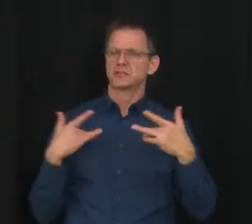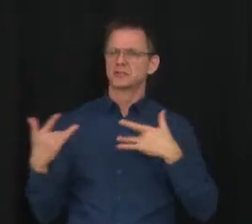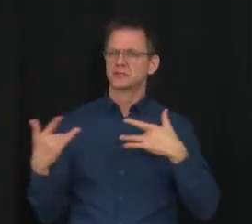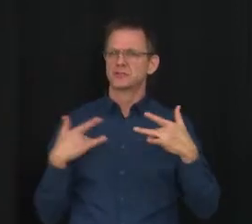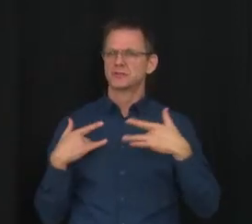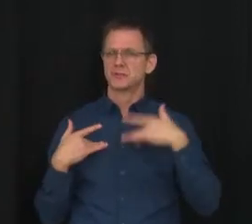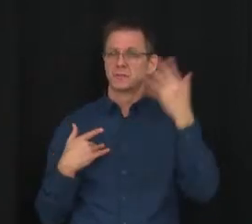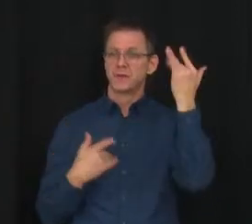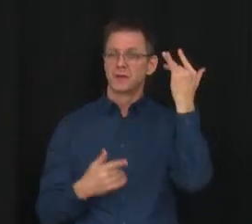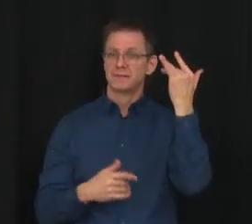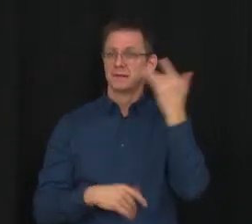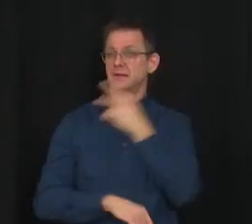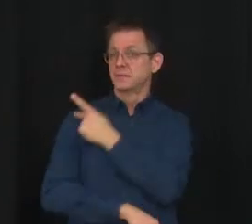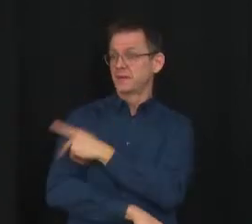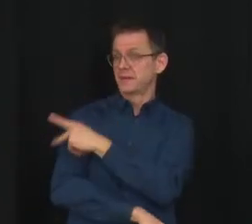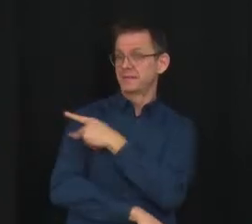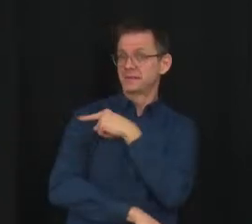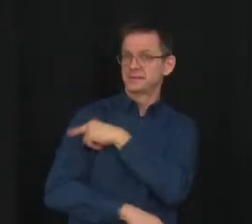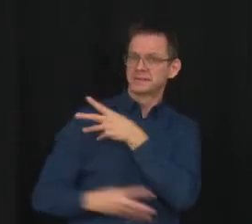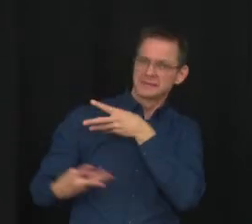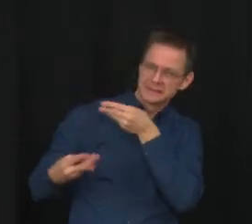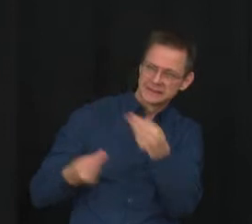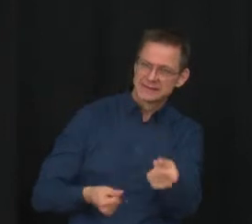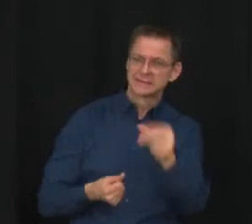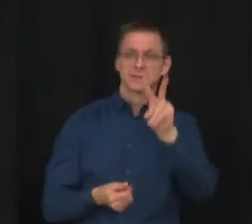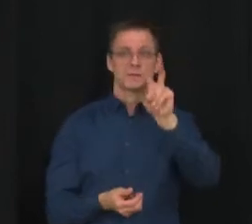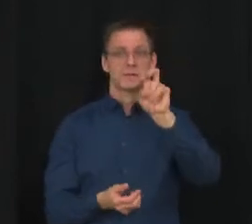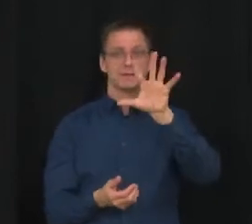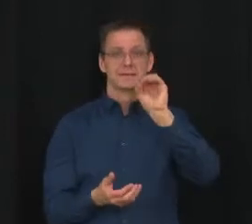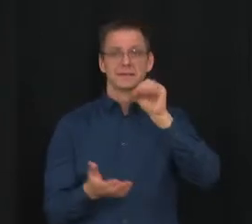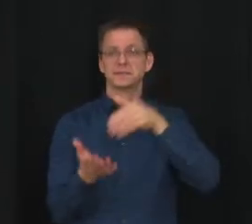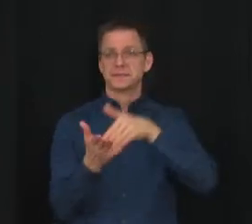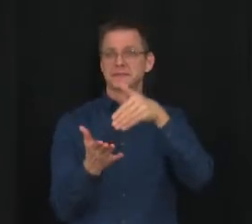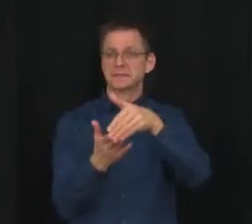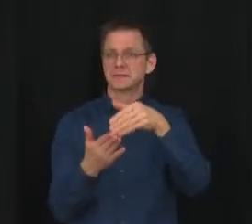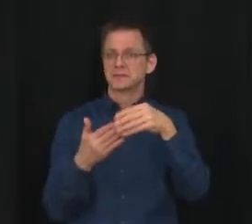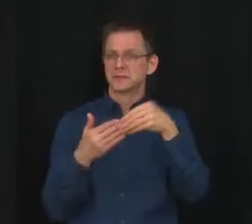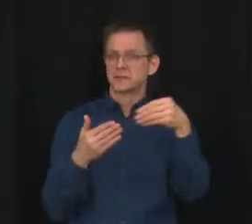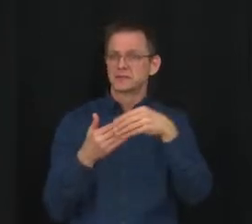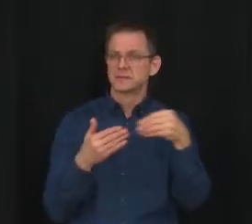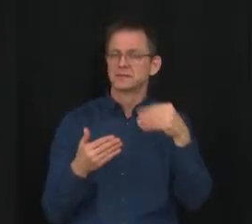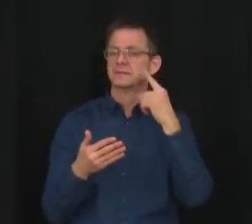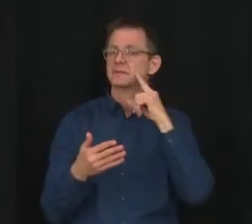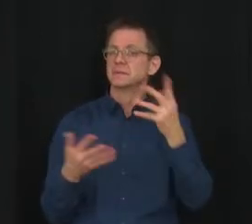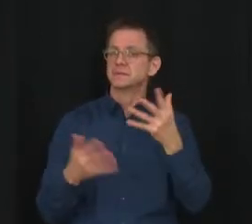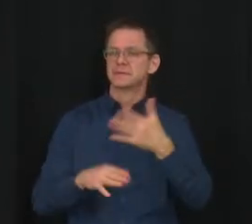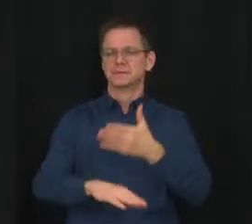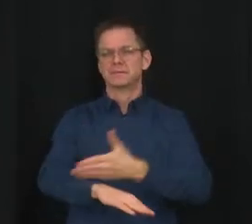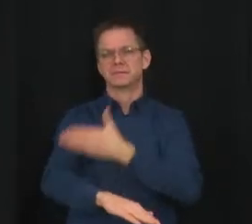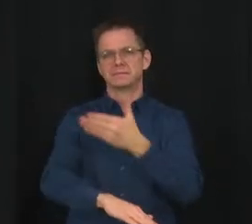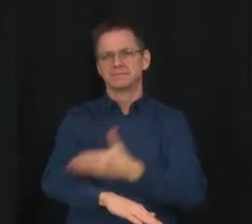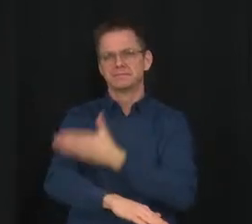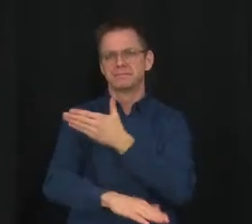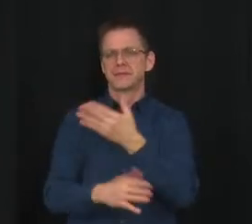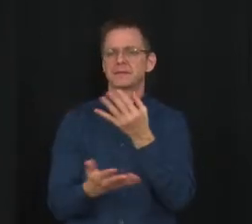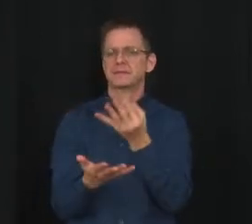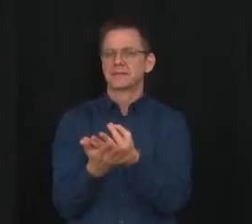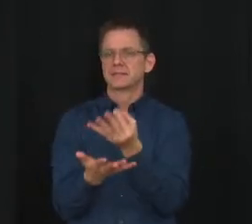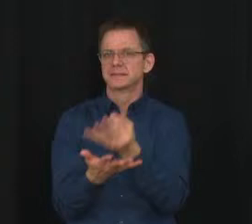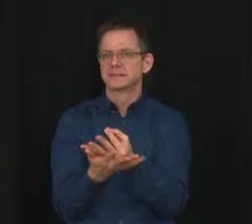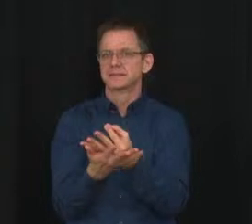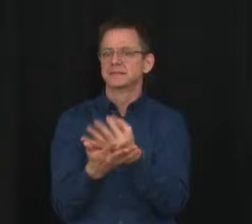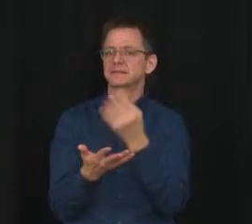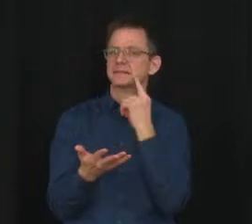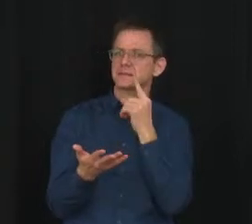$250 million towards capital maintenance and renewal funding, accelerated capital maintenance and renewal funding for school boards to access.